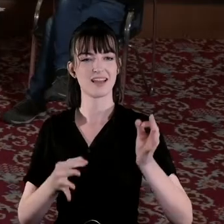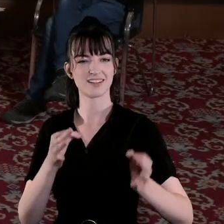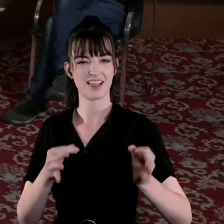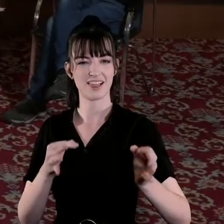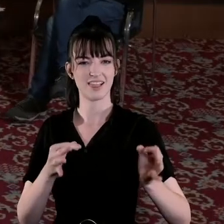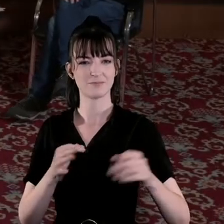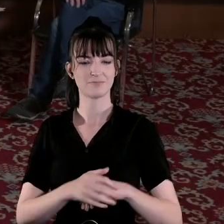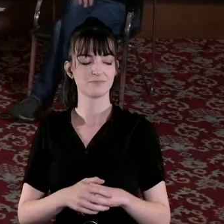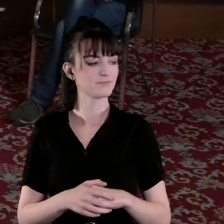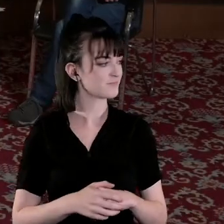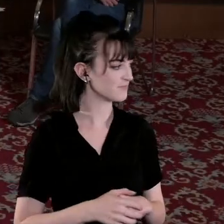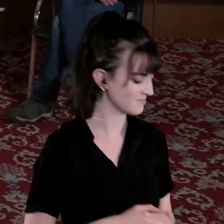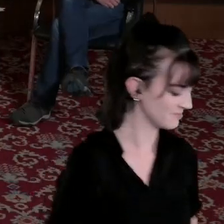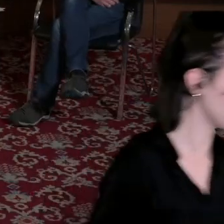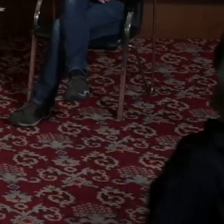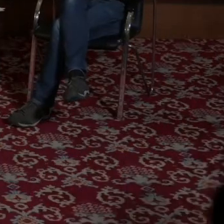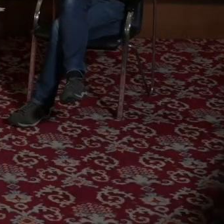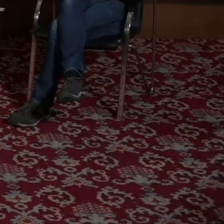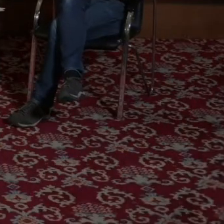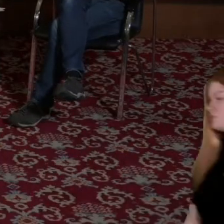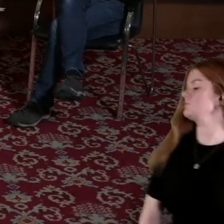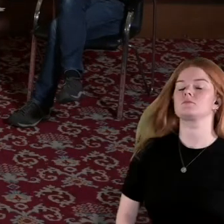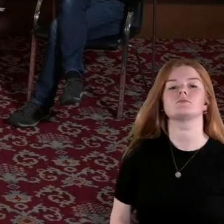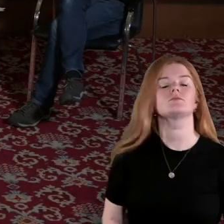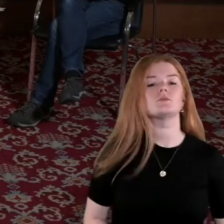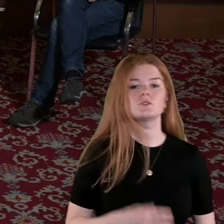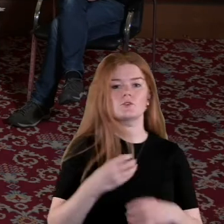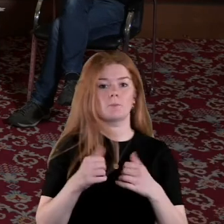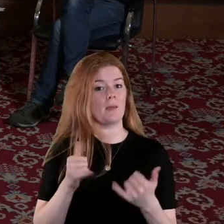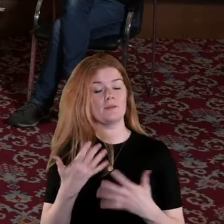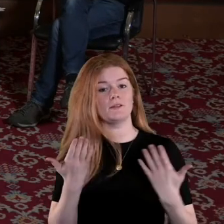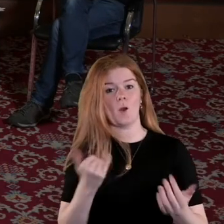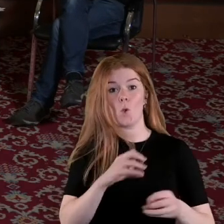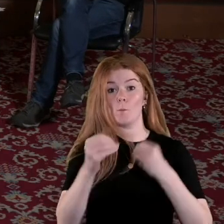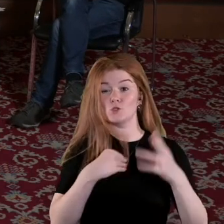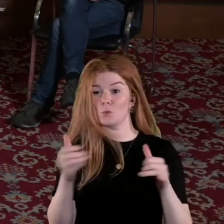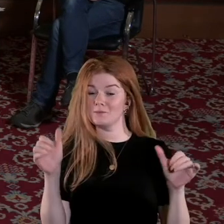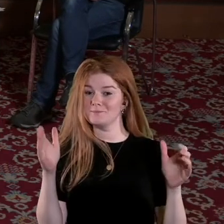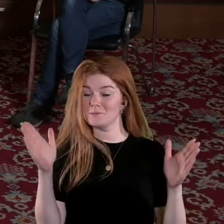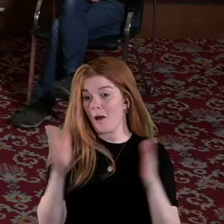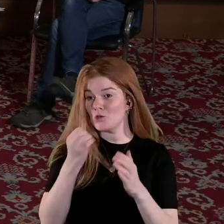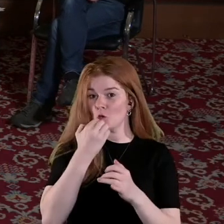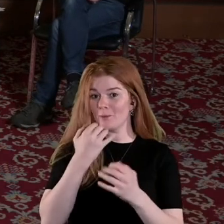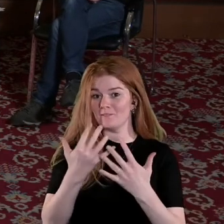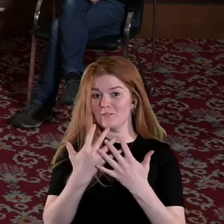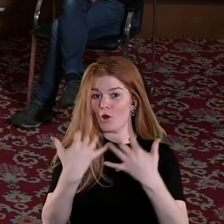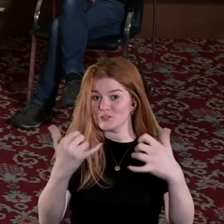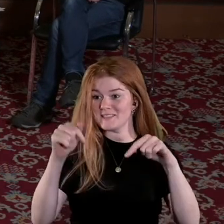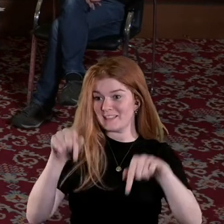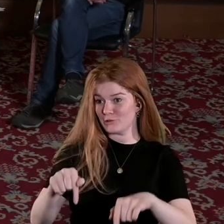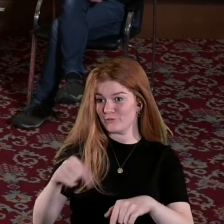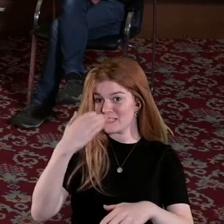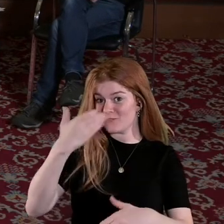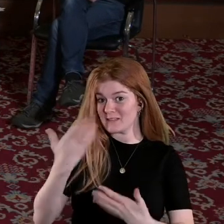very good well we might open it first to our small number of guests in our gathering here yes